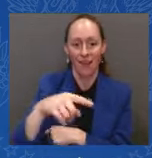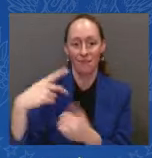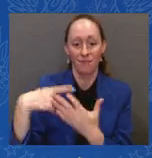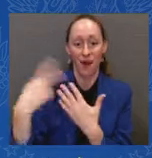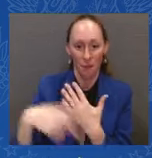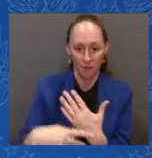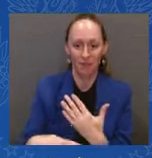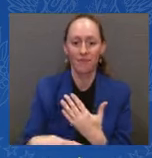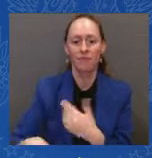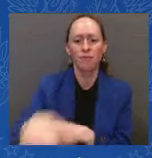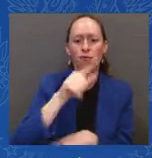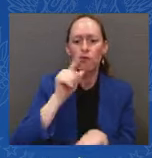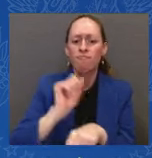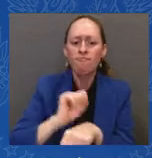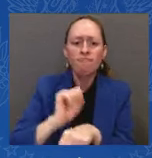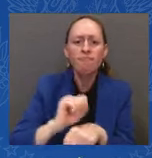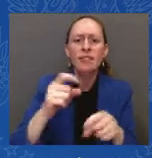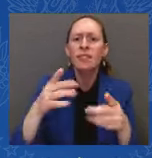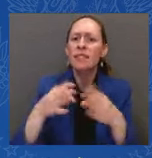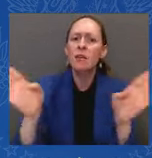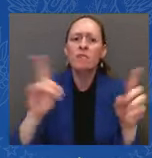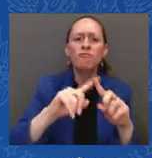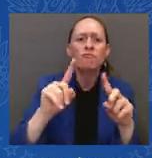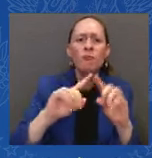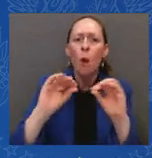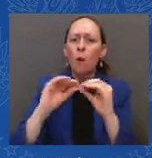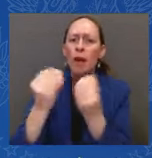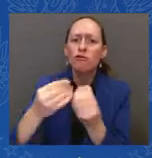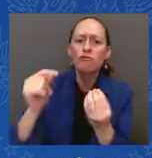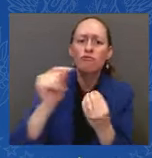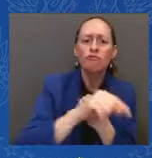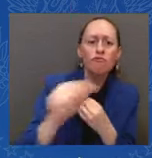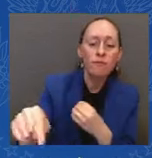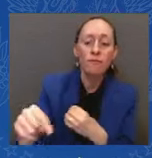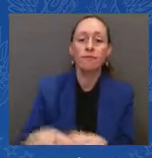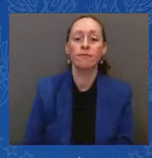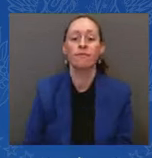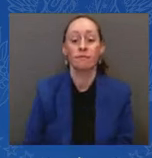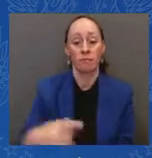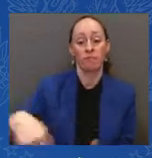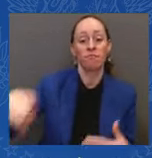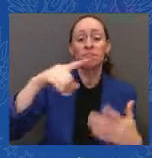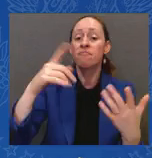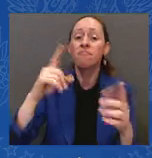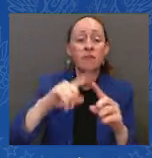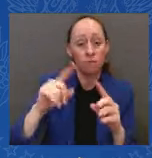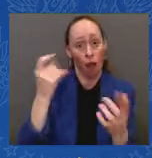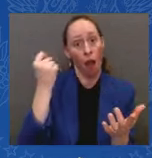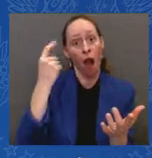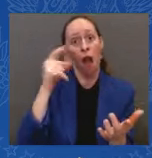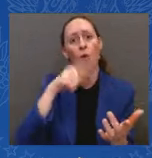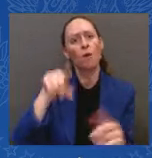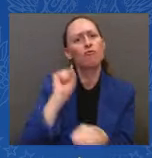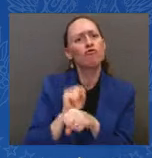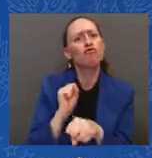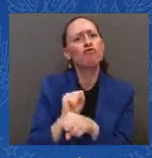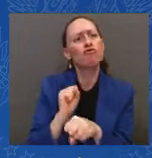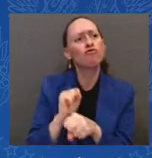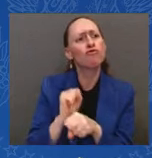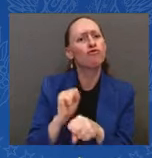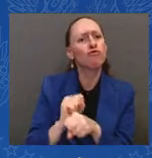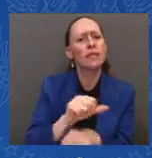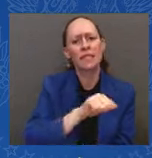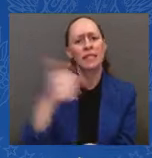they make 10 years of payments and do 10 years of public service. By the time I took office, that program had been placed